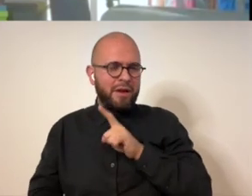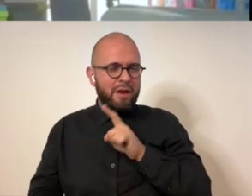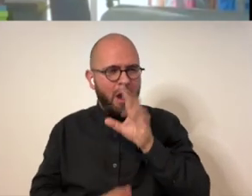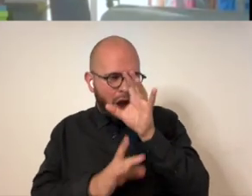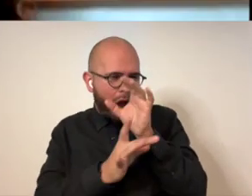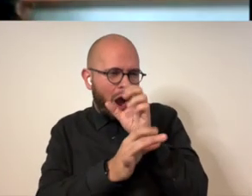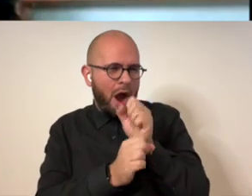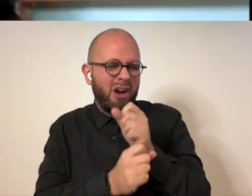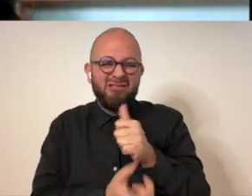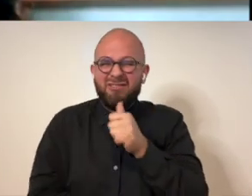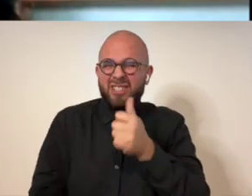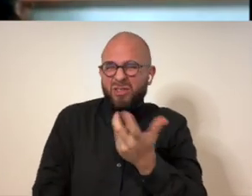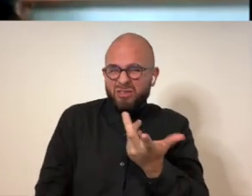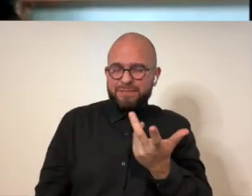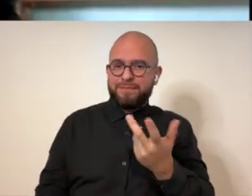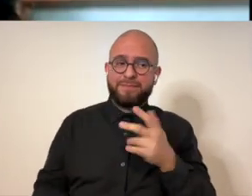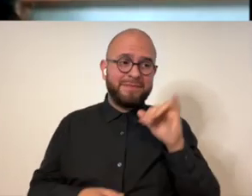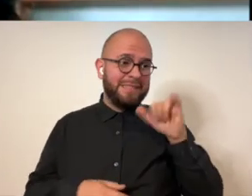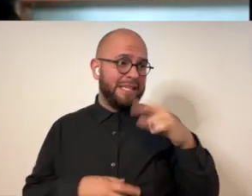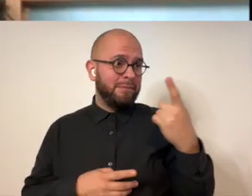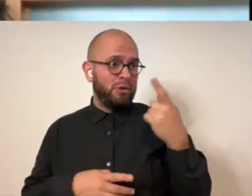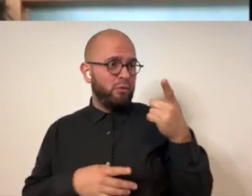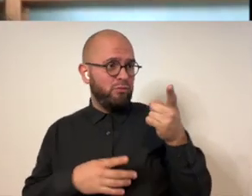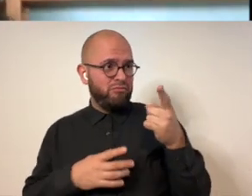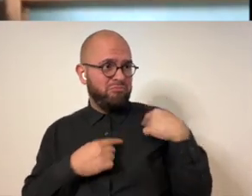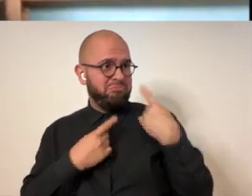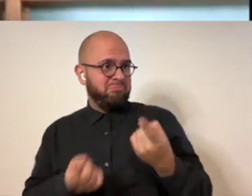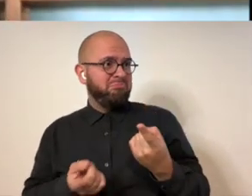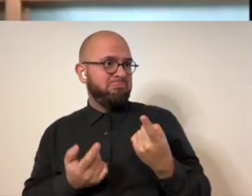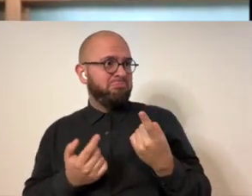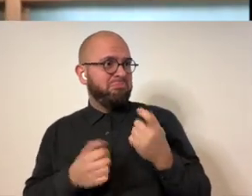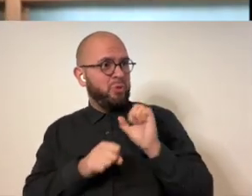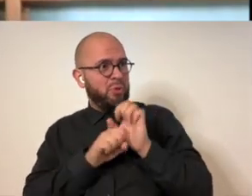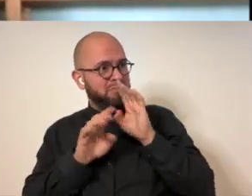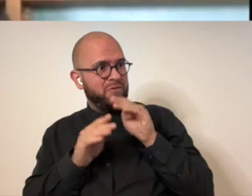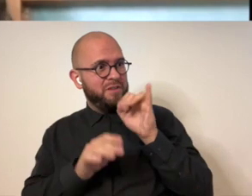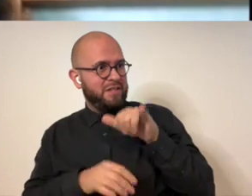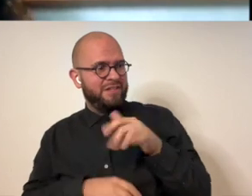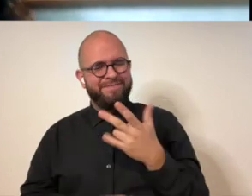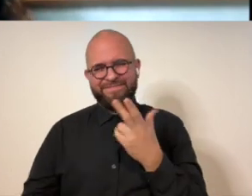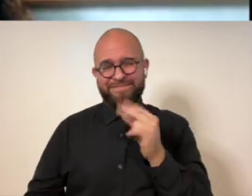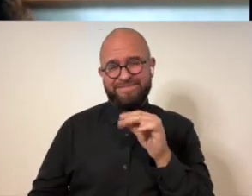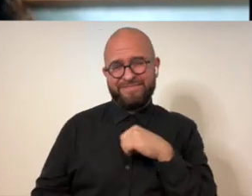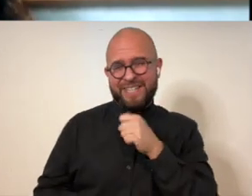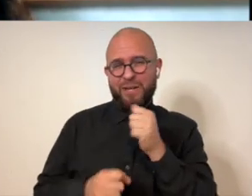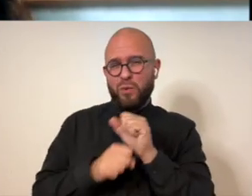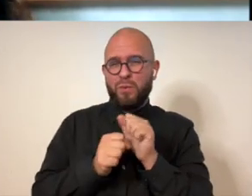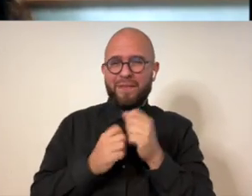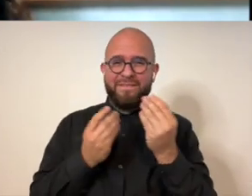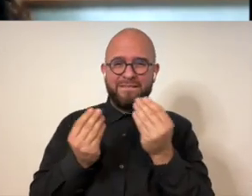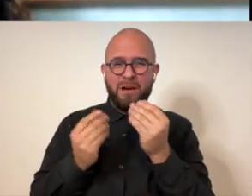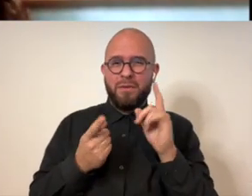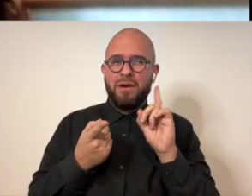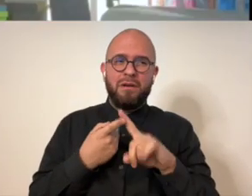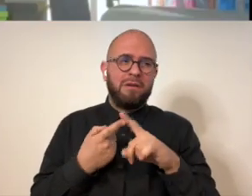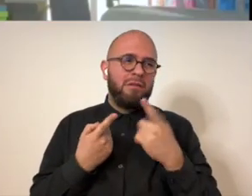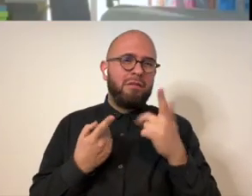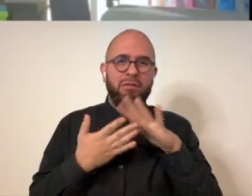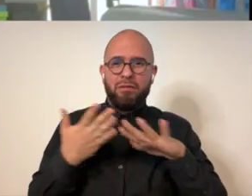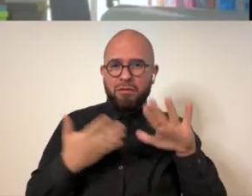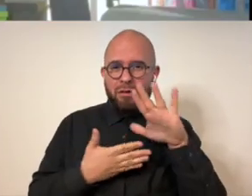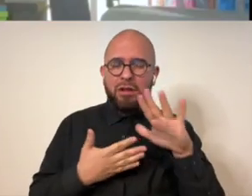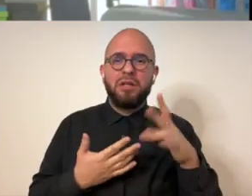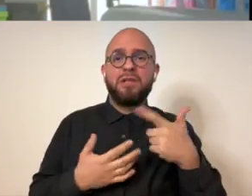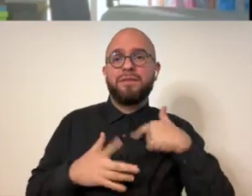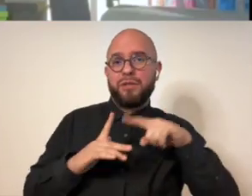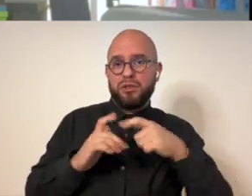lives yeah that people don't give a lot of thought to was that just something that you had always worked in or just had always been drawn to i actually